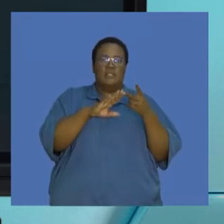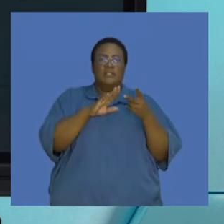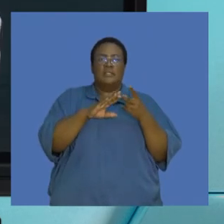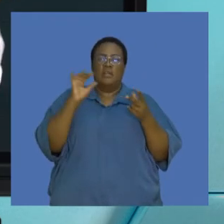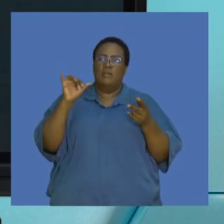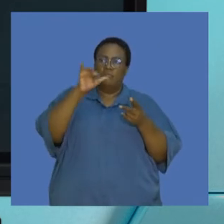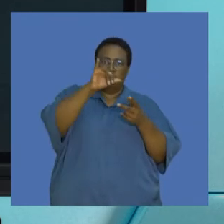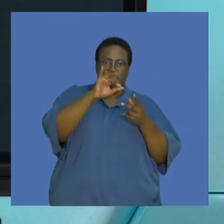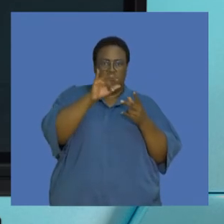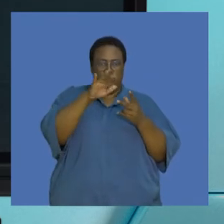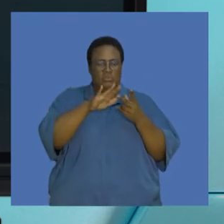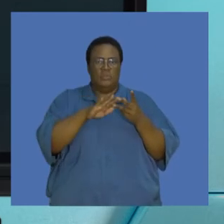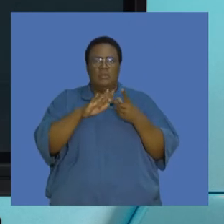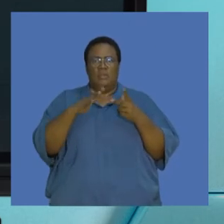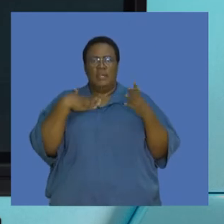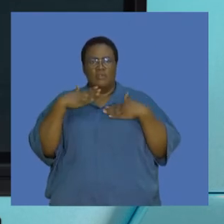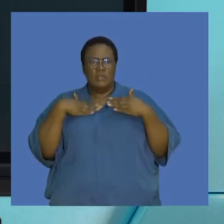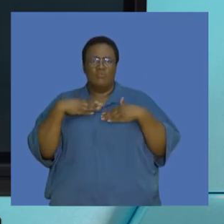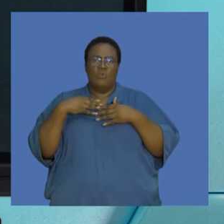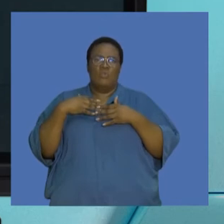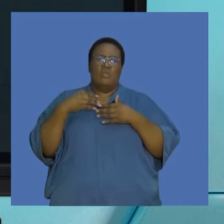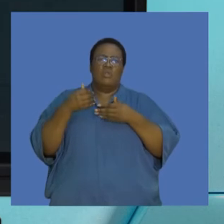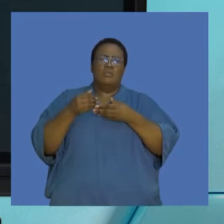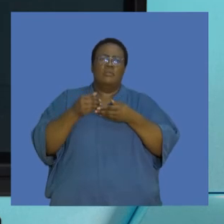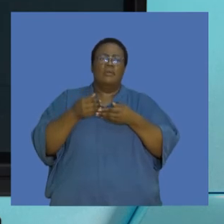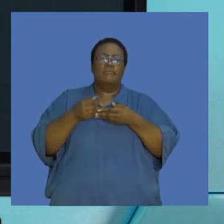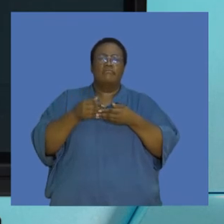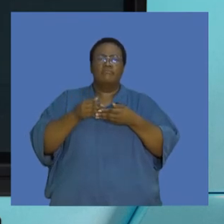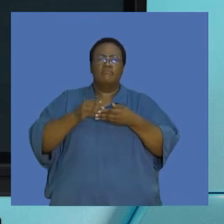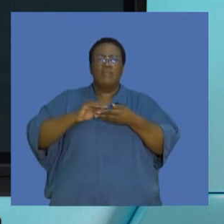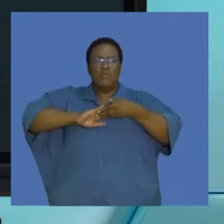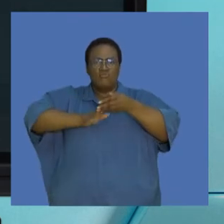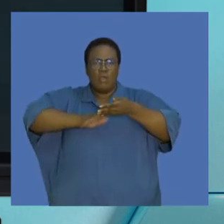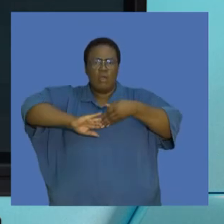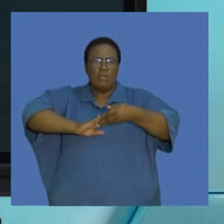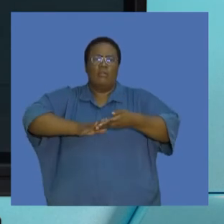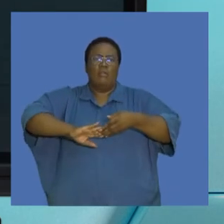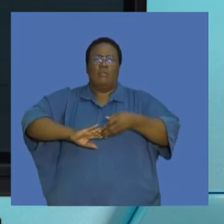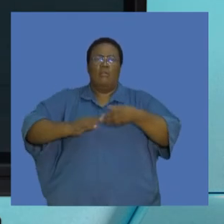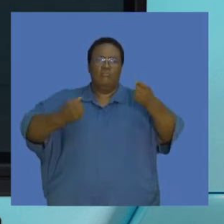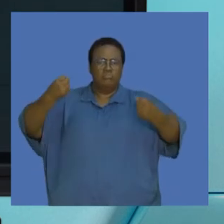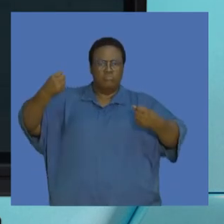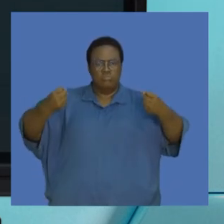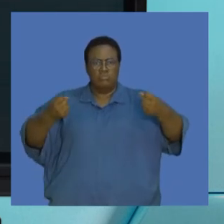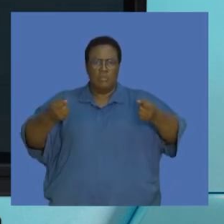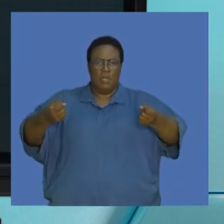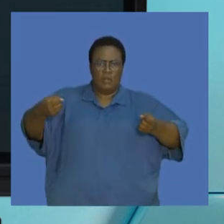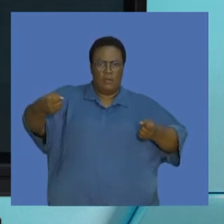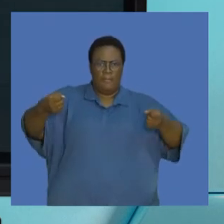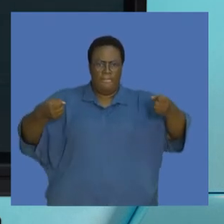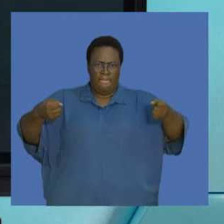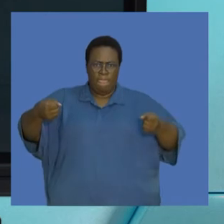like the aviation industry, looking at logistics, looking at public transport. So when we talk about